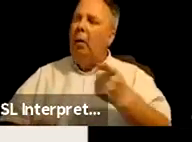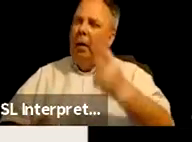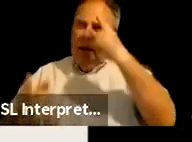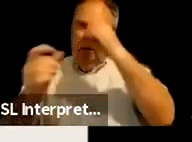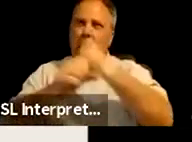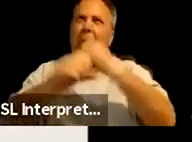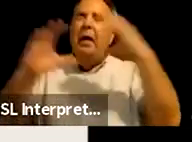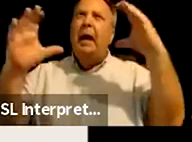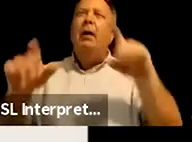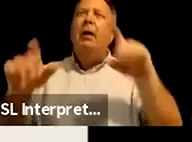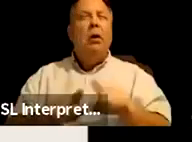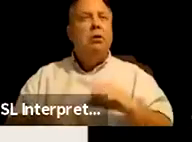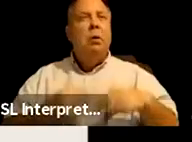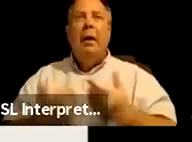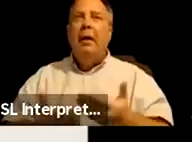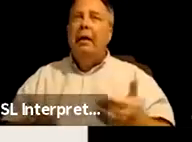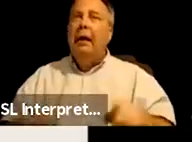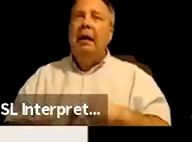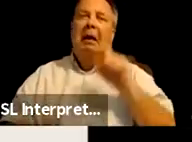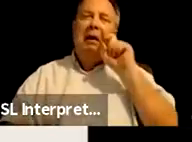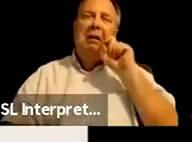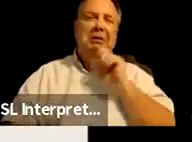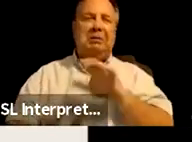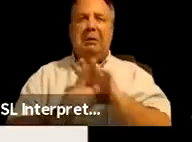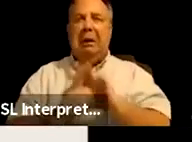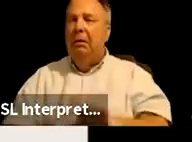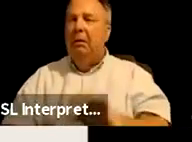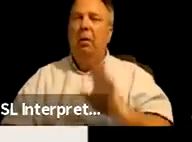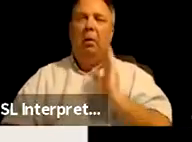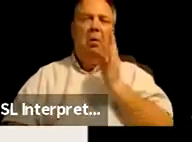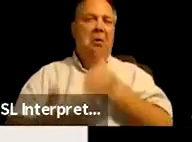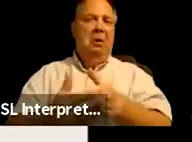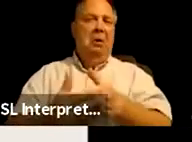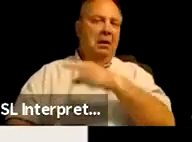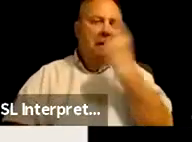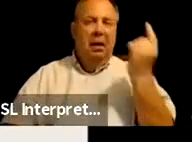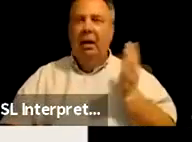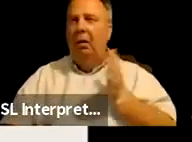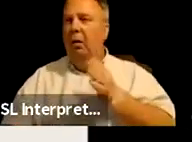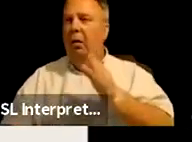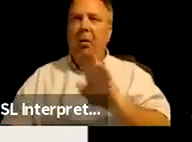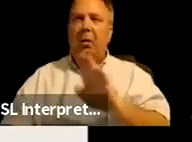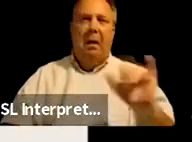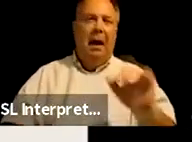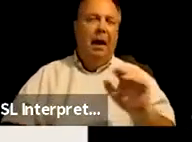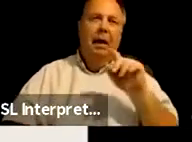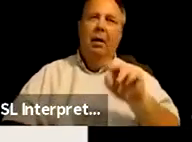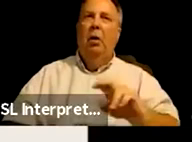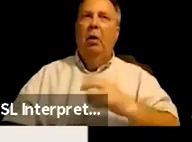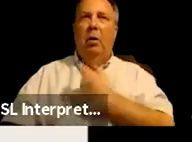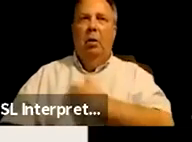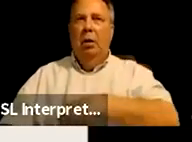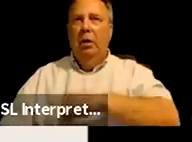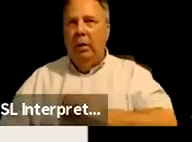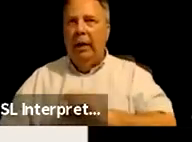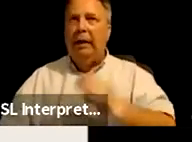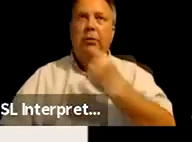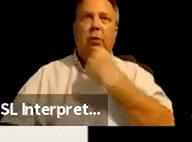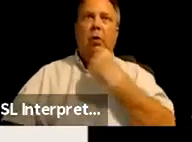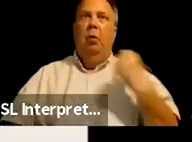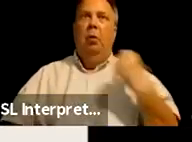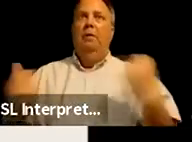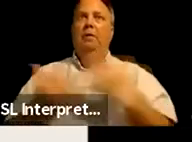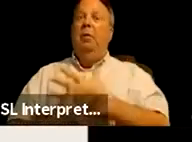also about how things like sexism or anti-blackness or bi or trans or homophobia also impacts our